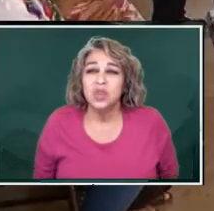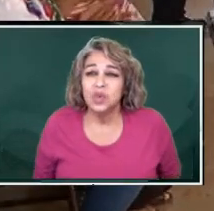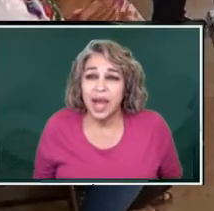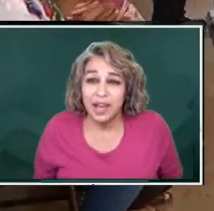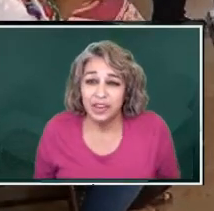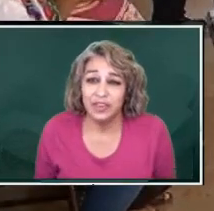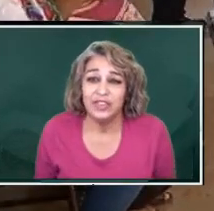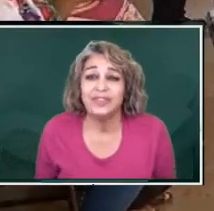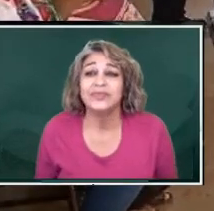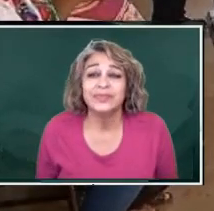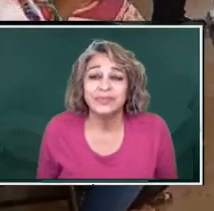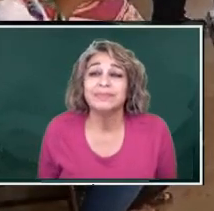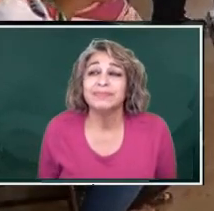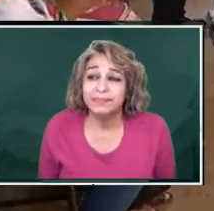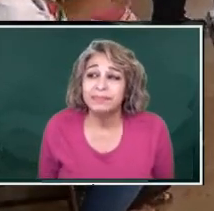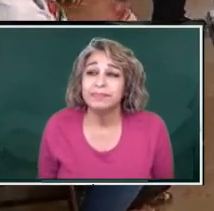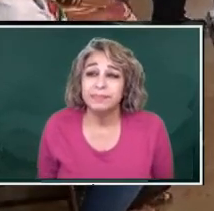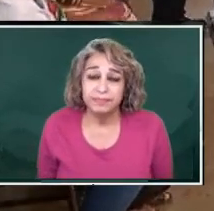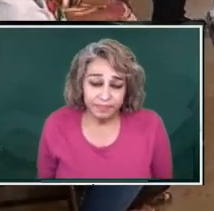Durango.